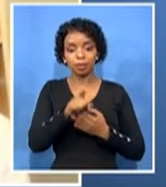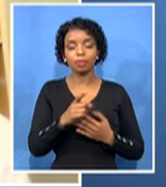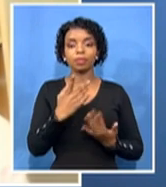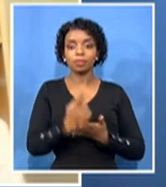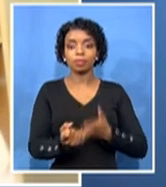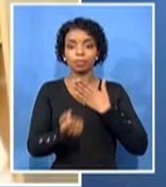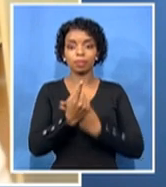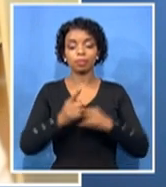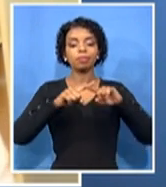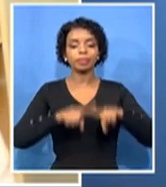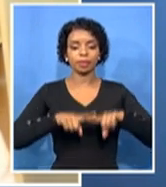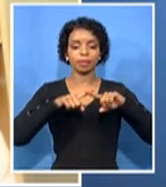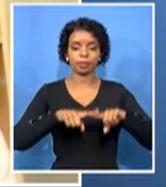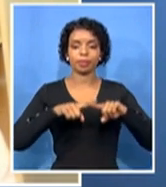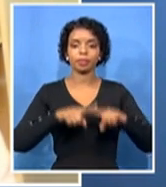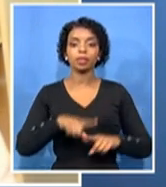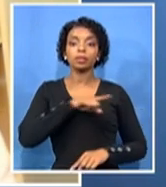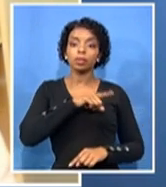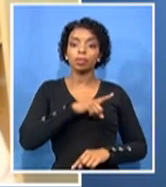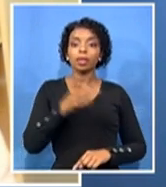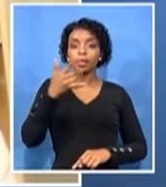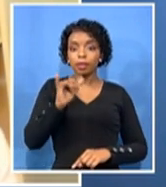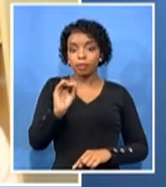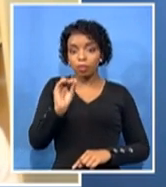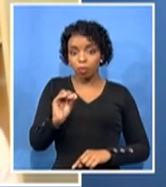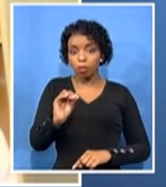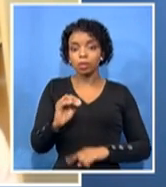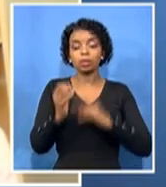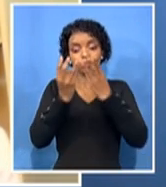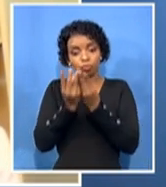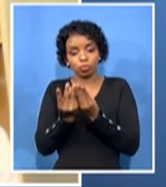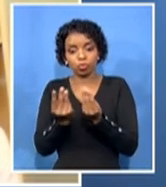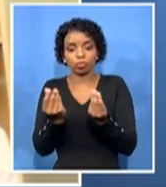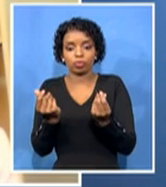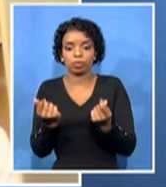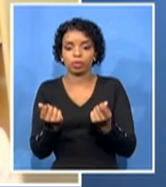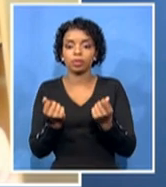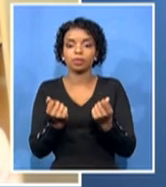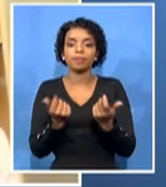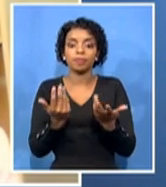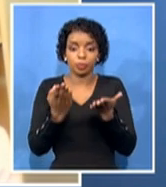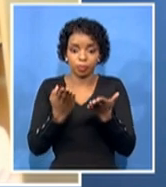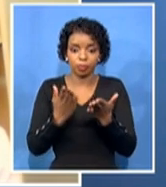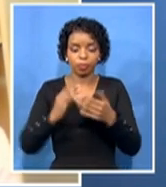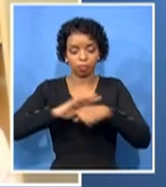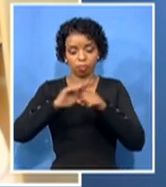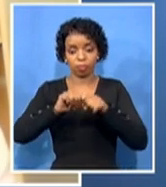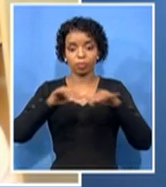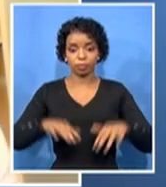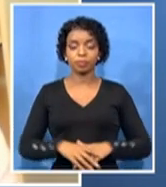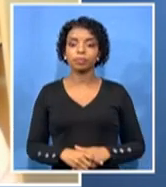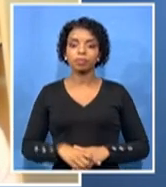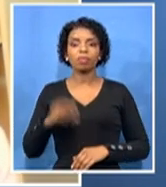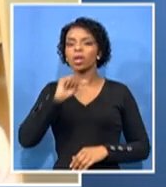solution towards this pandemic, you know, not just any scientific solution, but approved